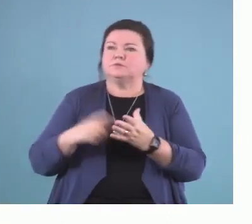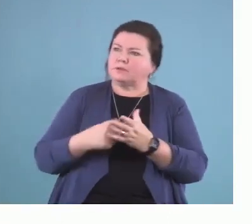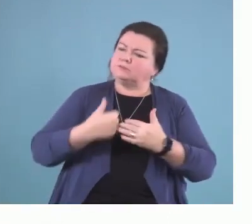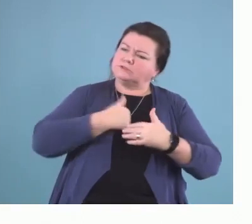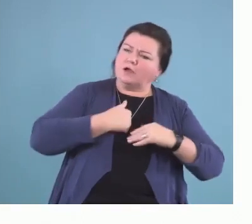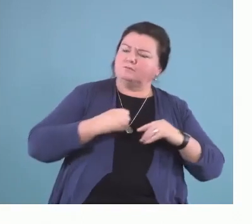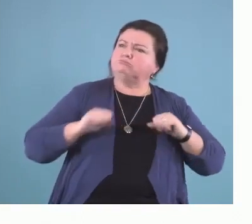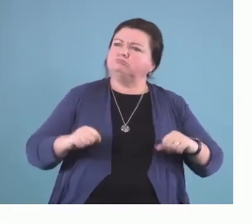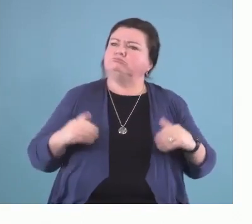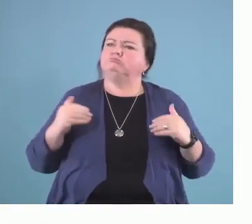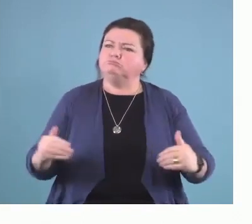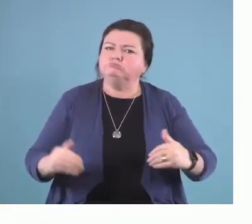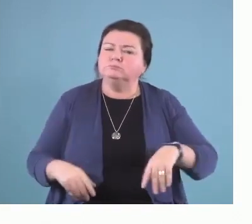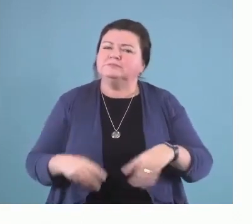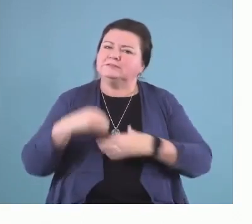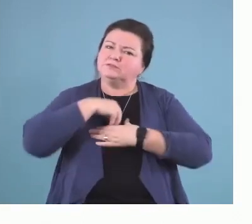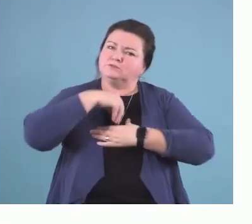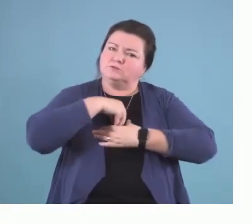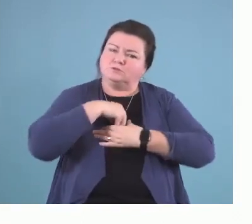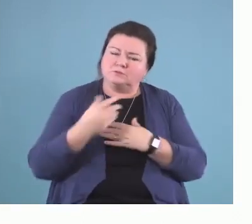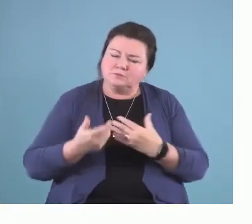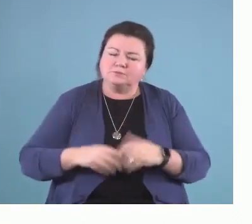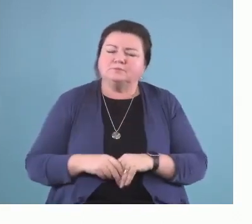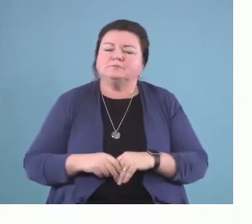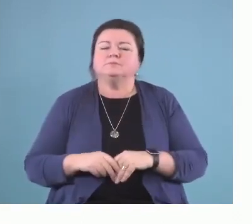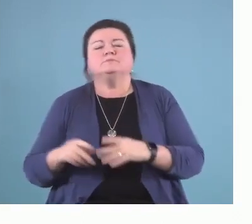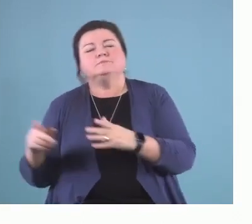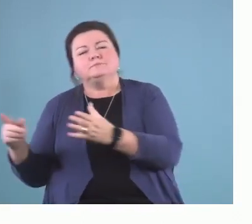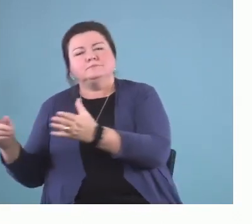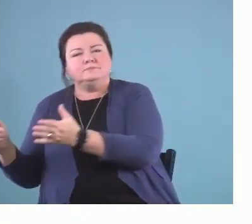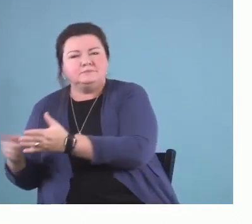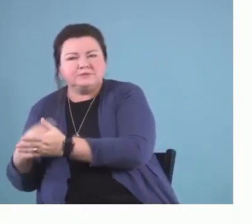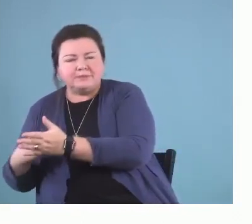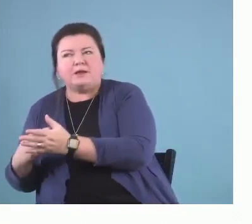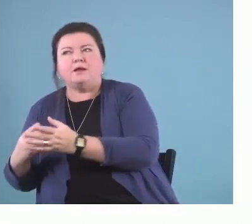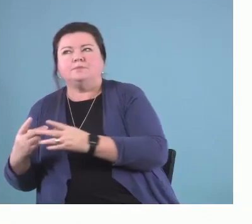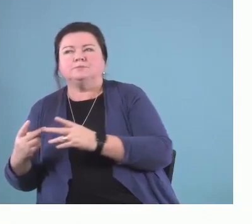-endorsed or internal and sometimes is more reflective.